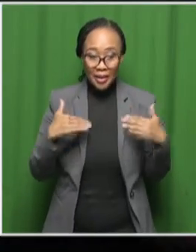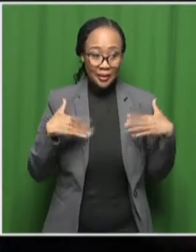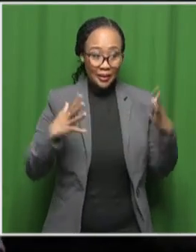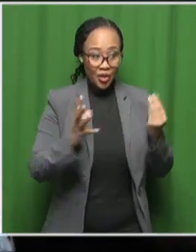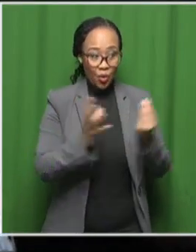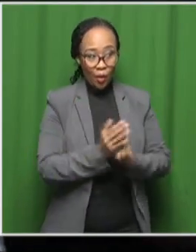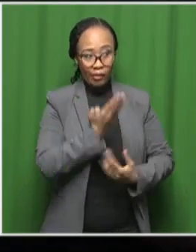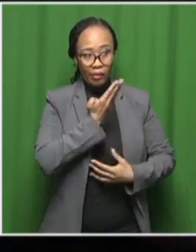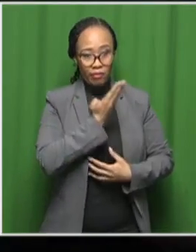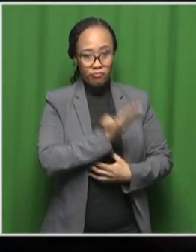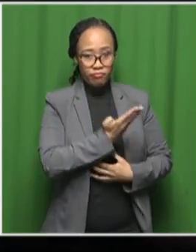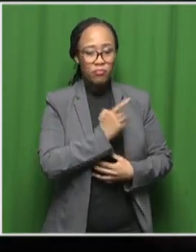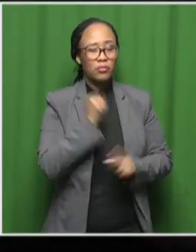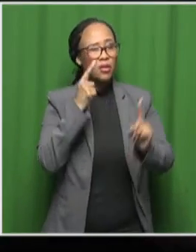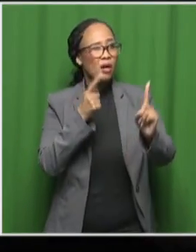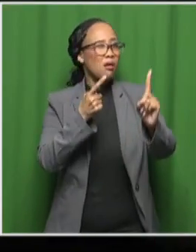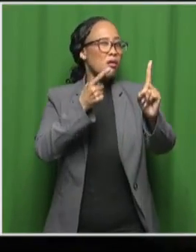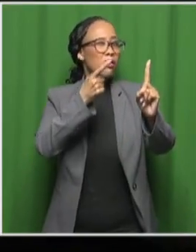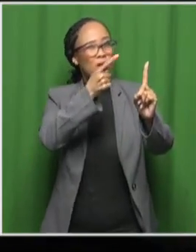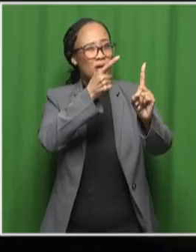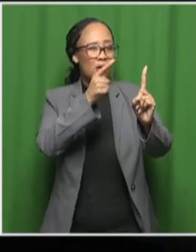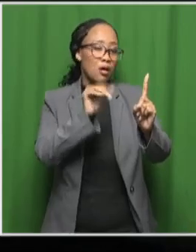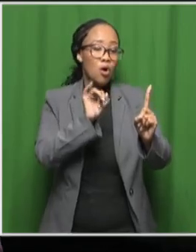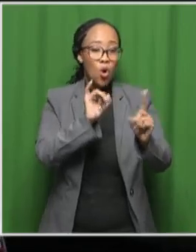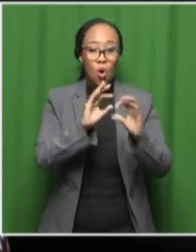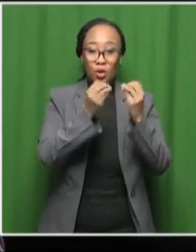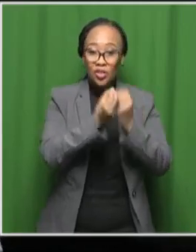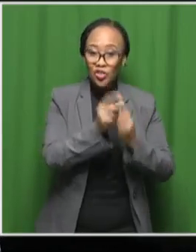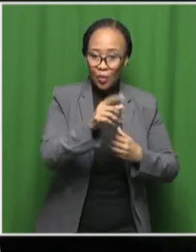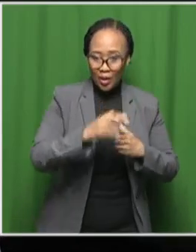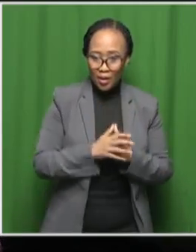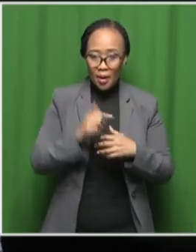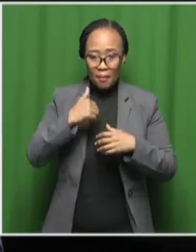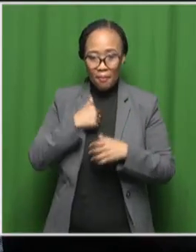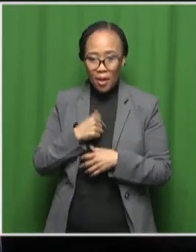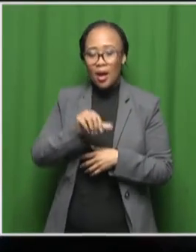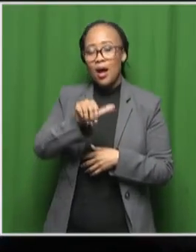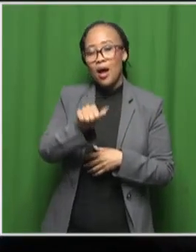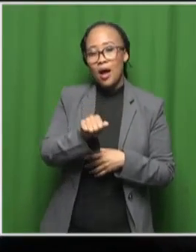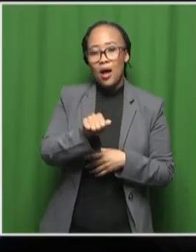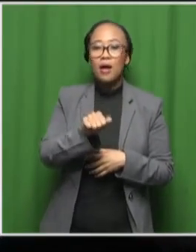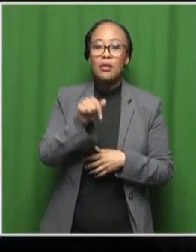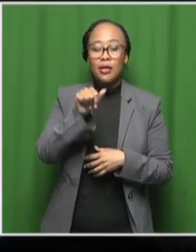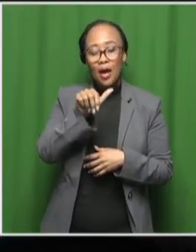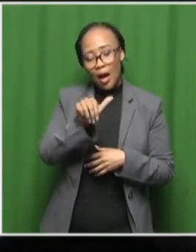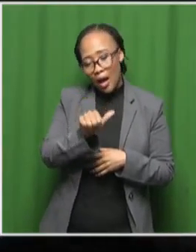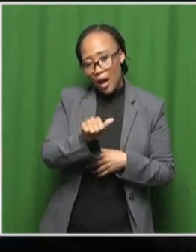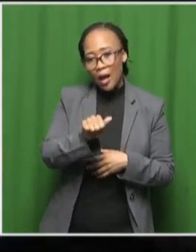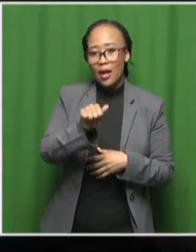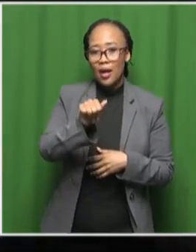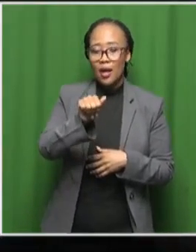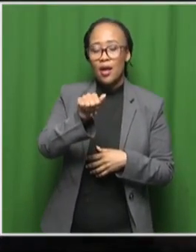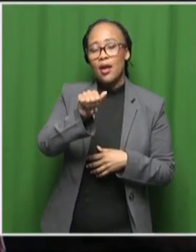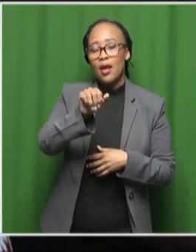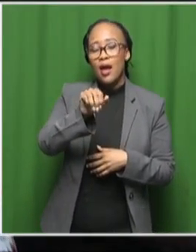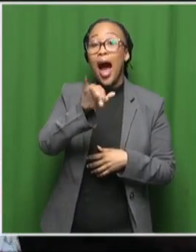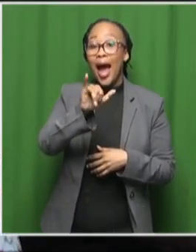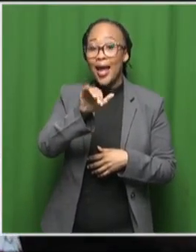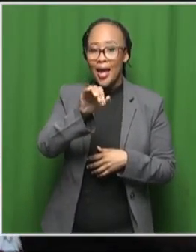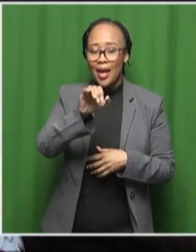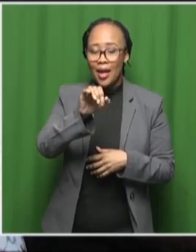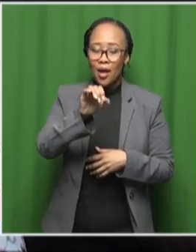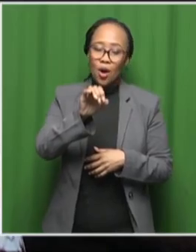mission for your organization so I work for the IU OAE office of astronomy for education the mission for the